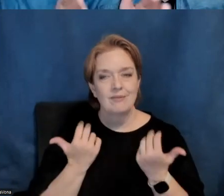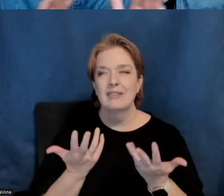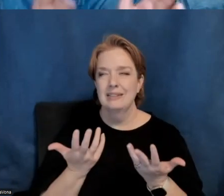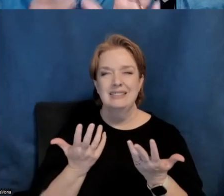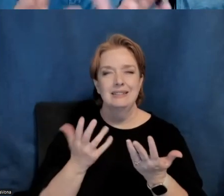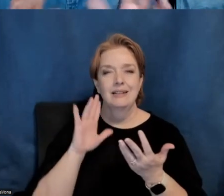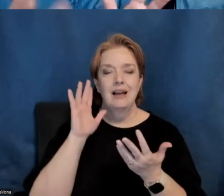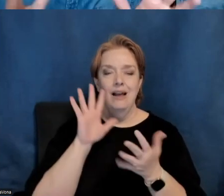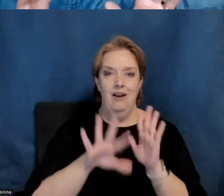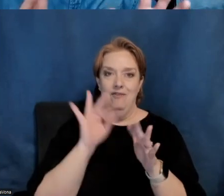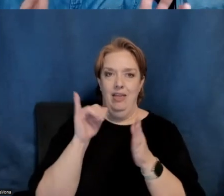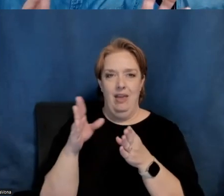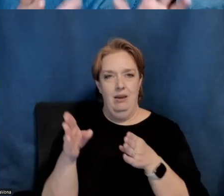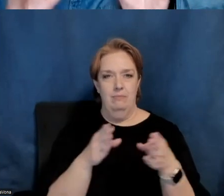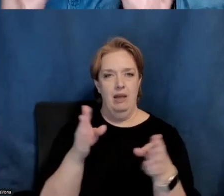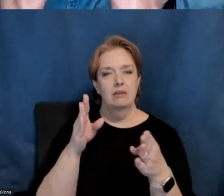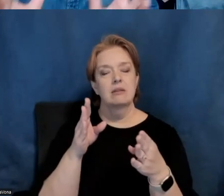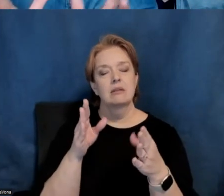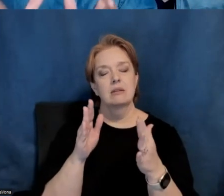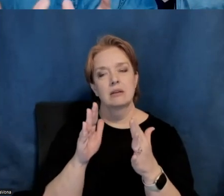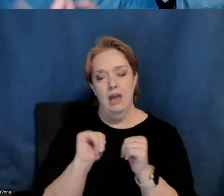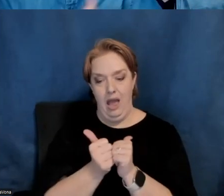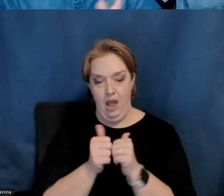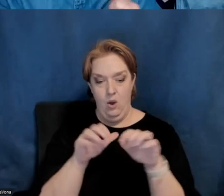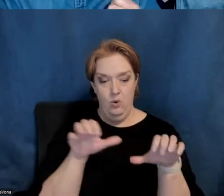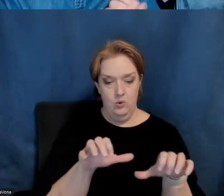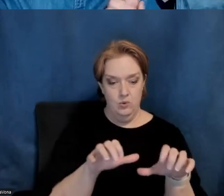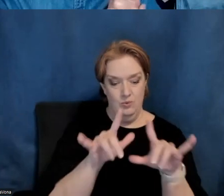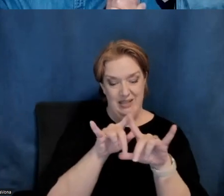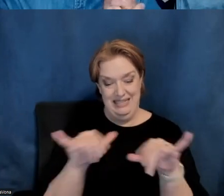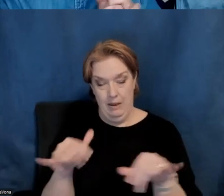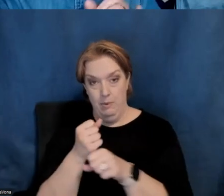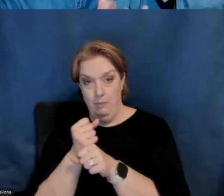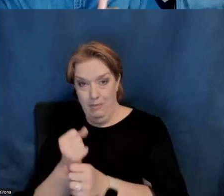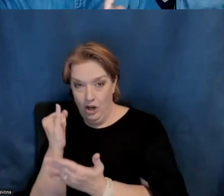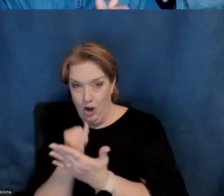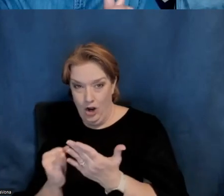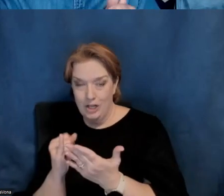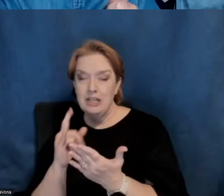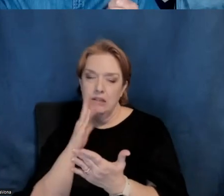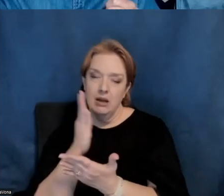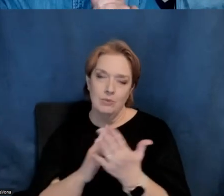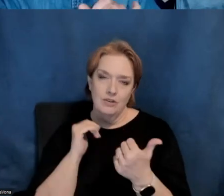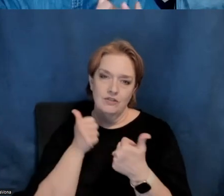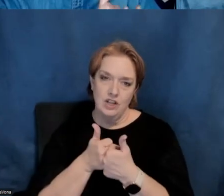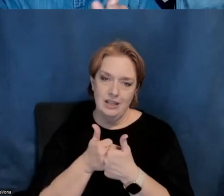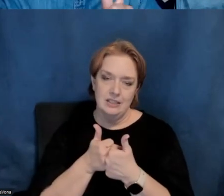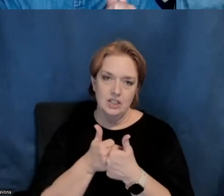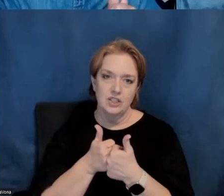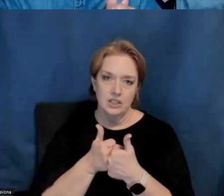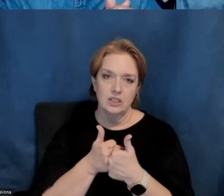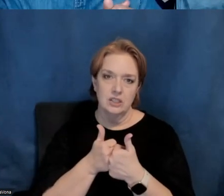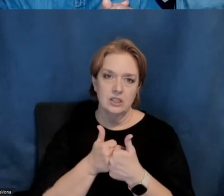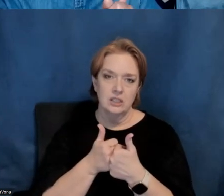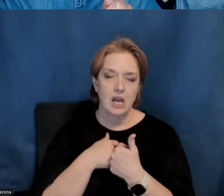you know, finding that way of how to do it, um, while making art is also part of the challenge and part of the example. And I think part of the,